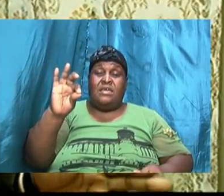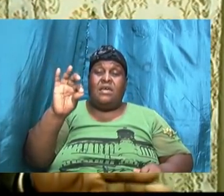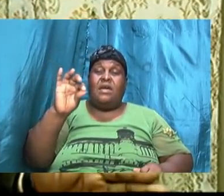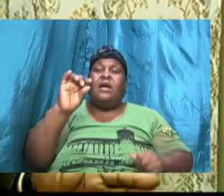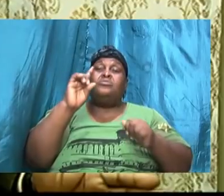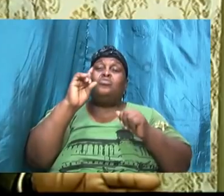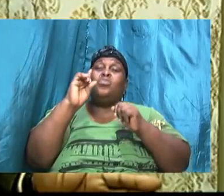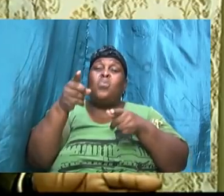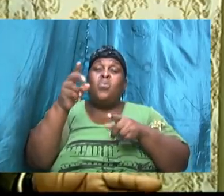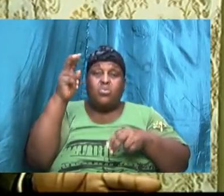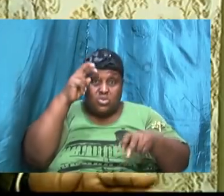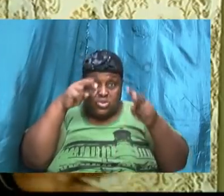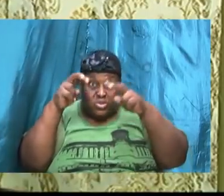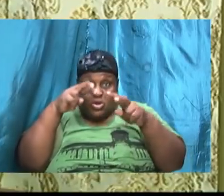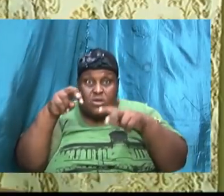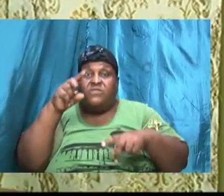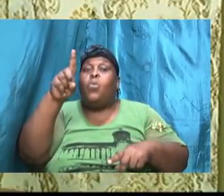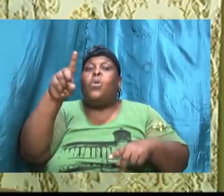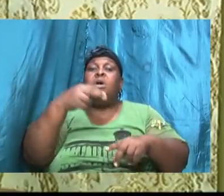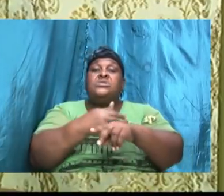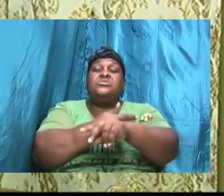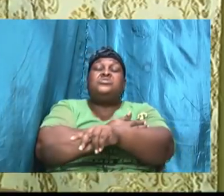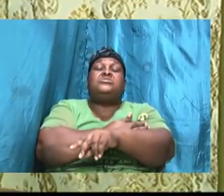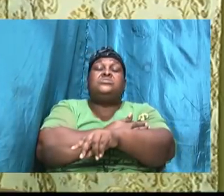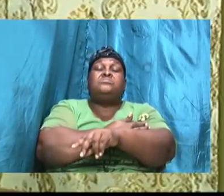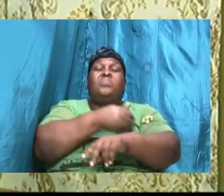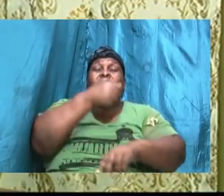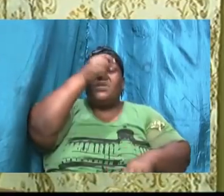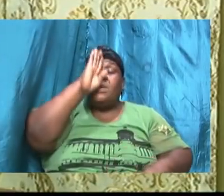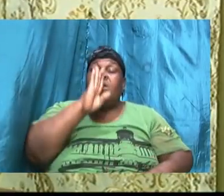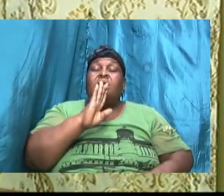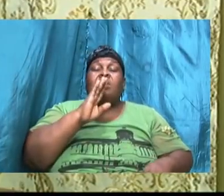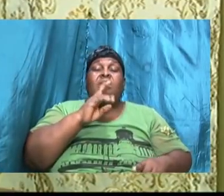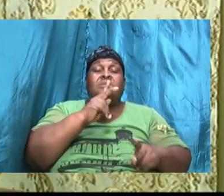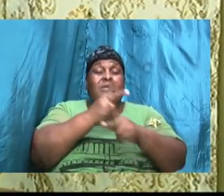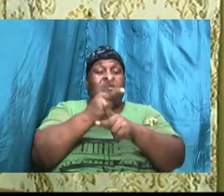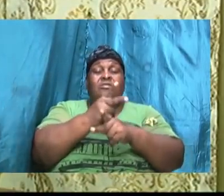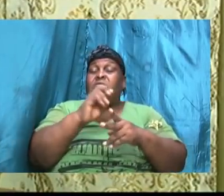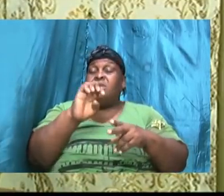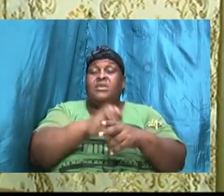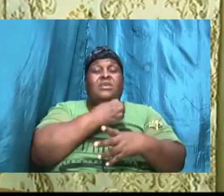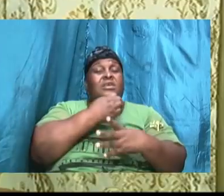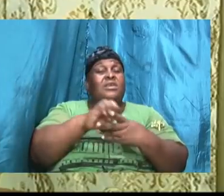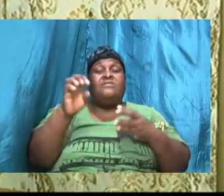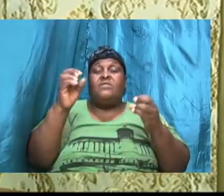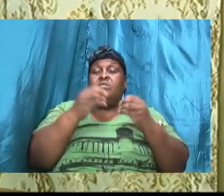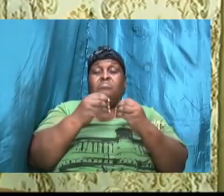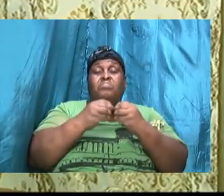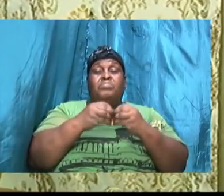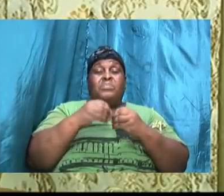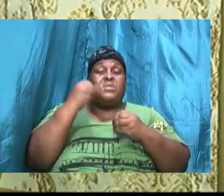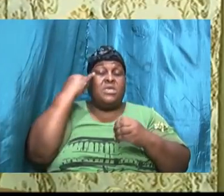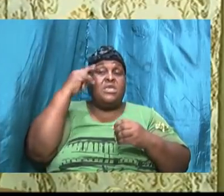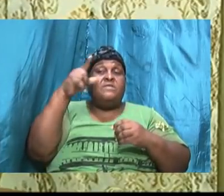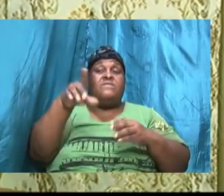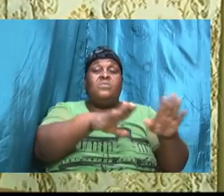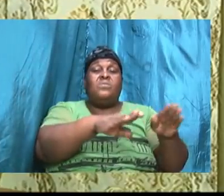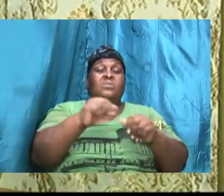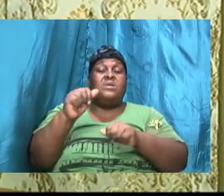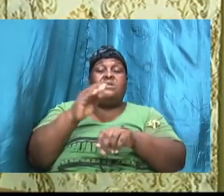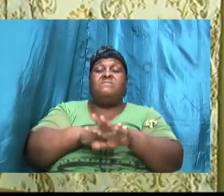go in search of that one he will care even more if you come off that road